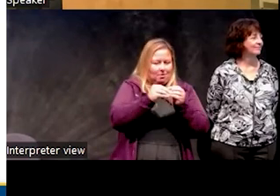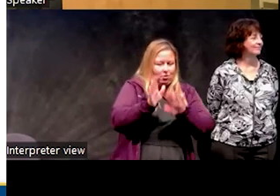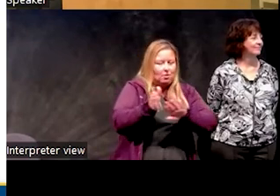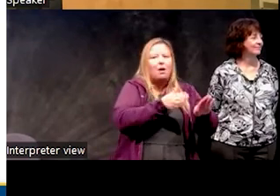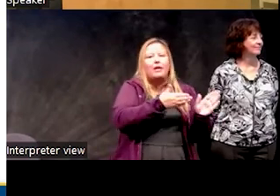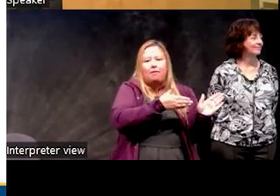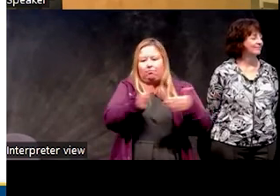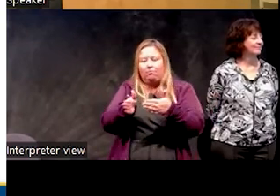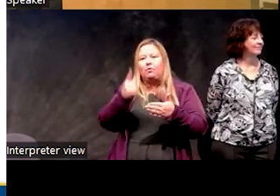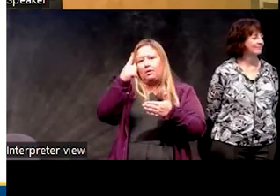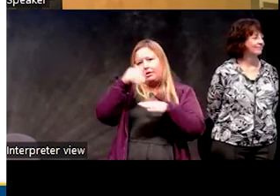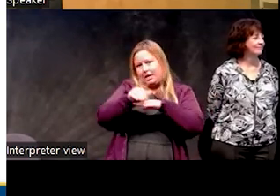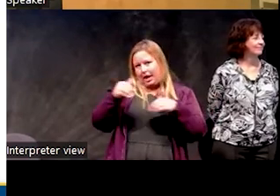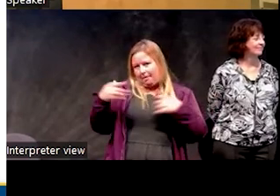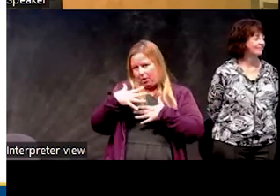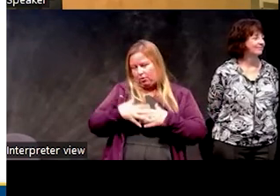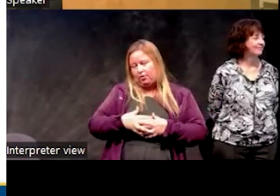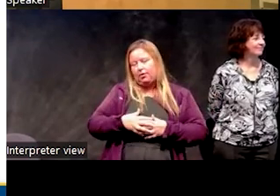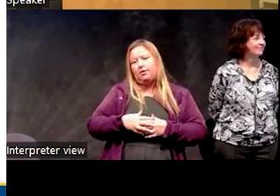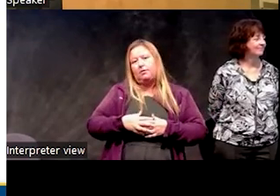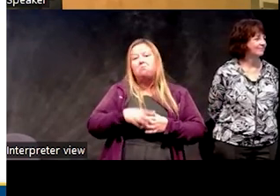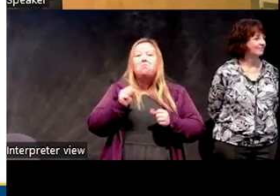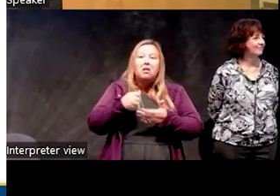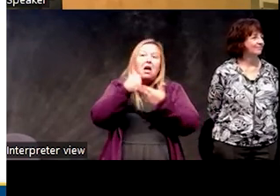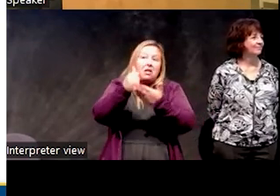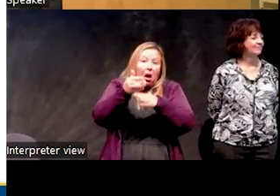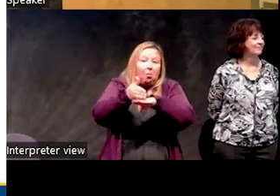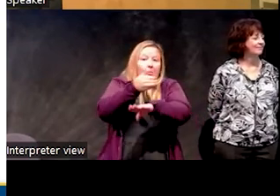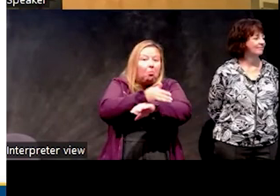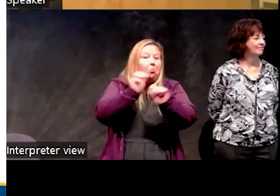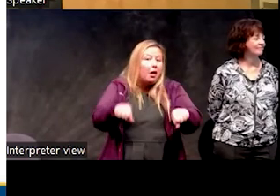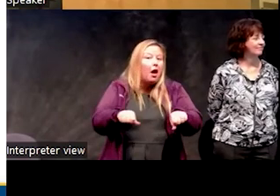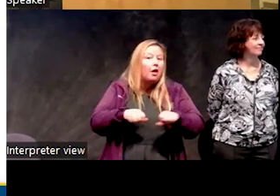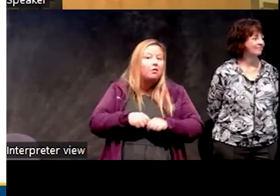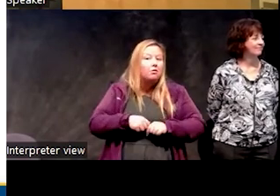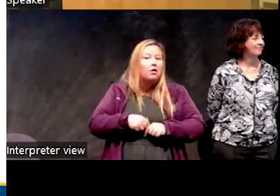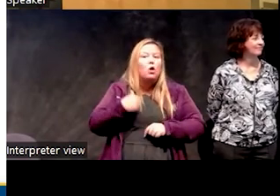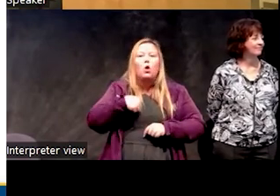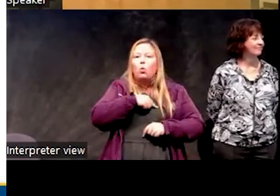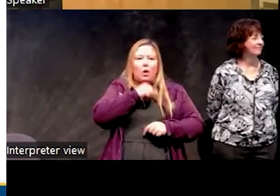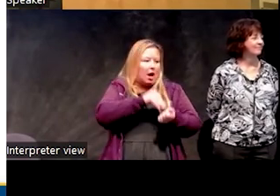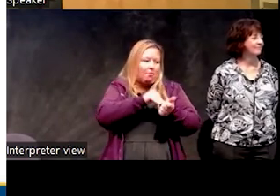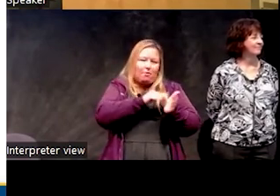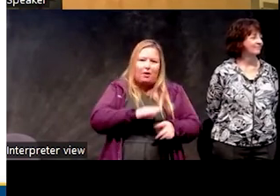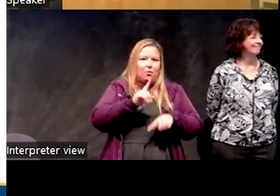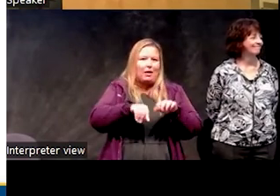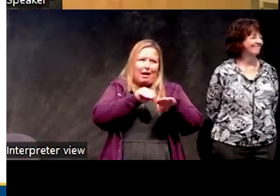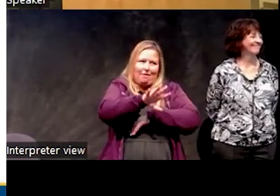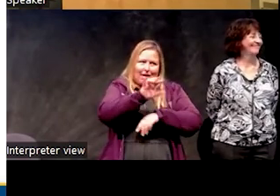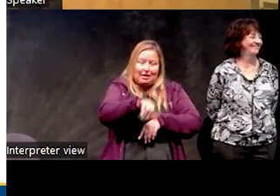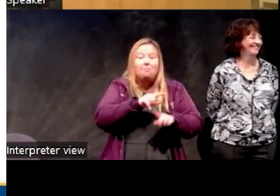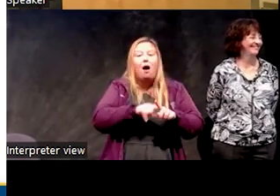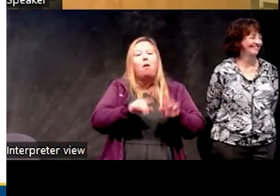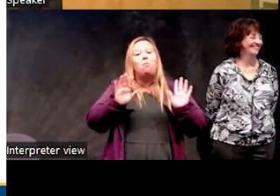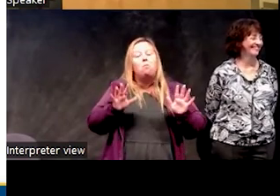used, um, for nightmare. It can help with folks. Um, we're not providers. We can't give advice, but Hey,